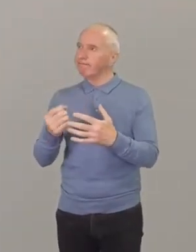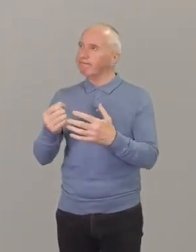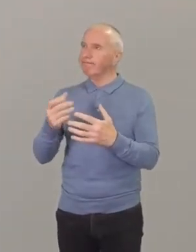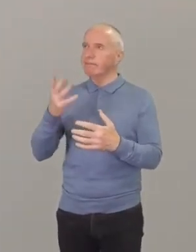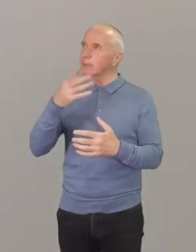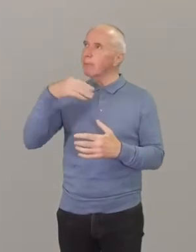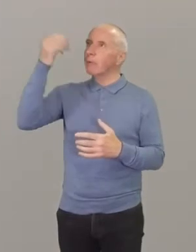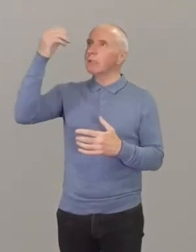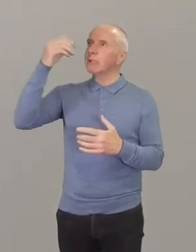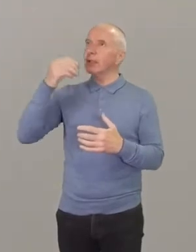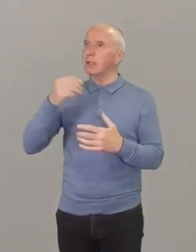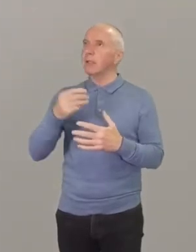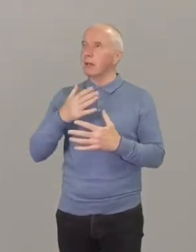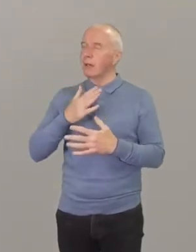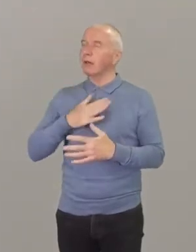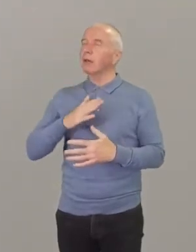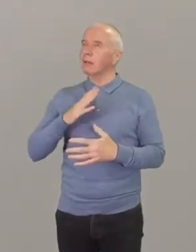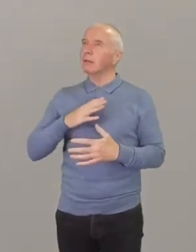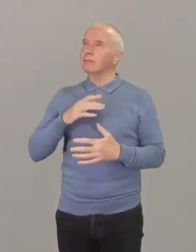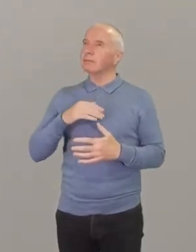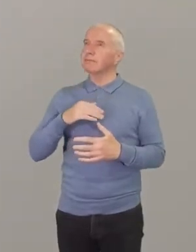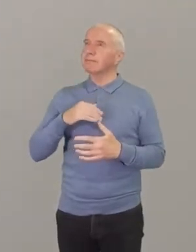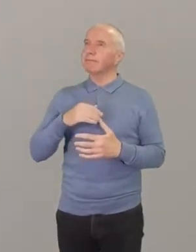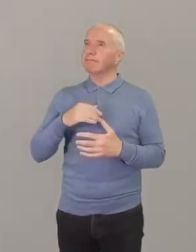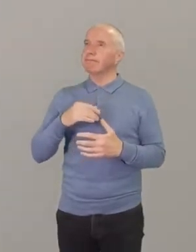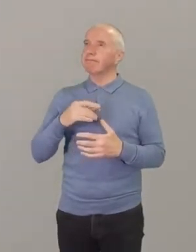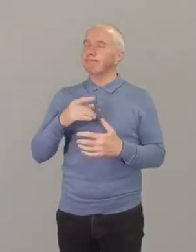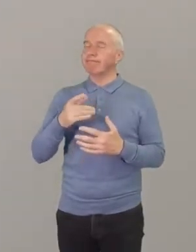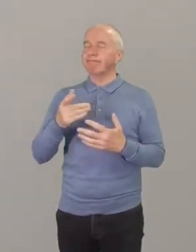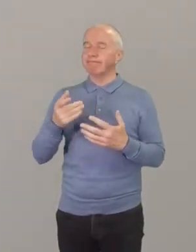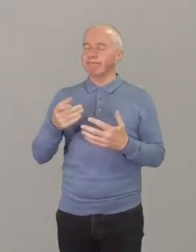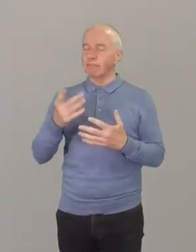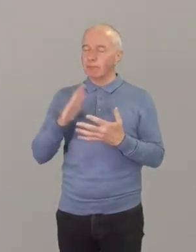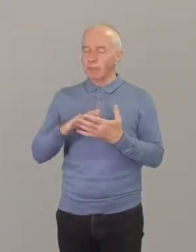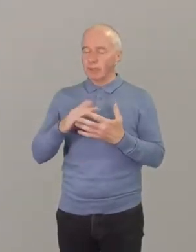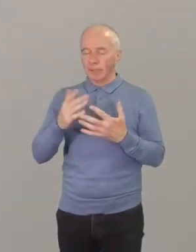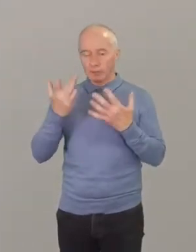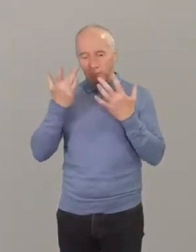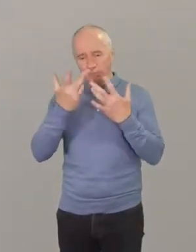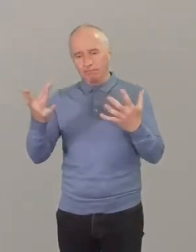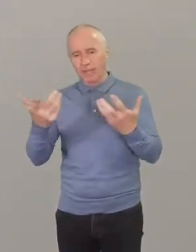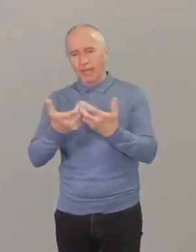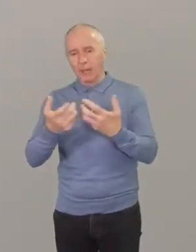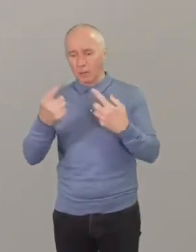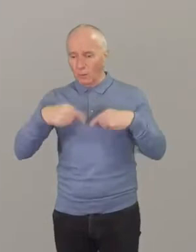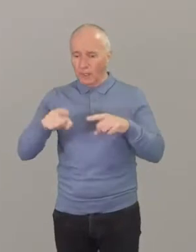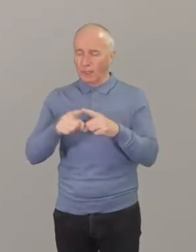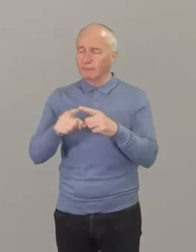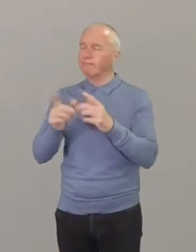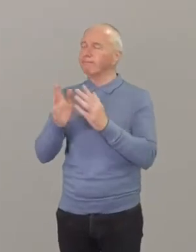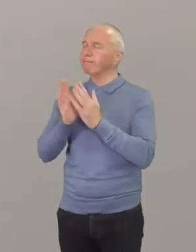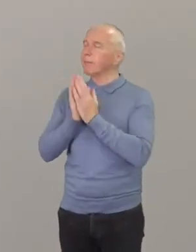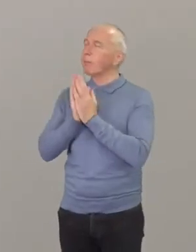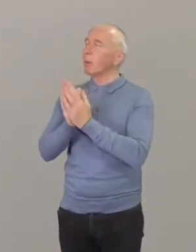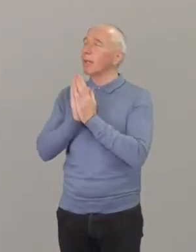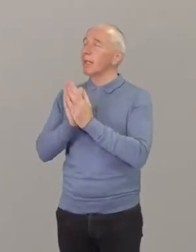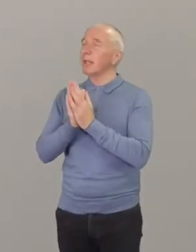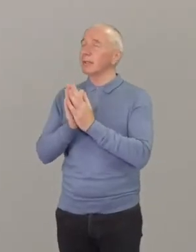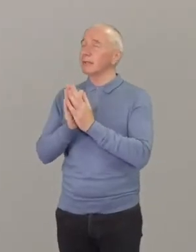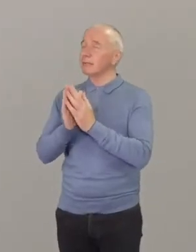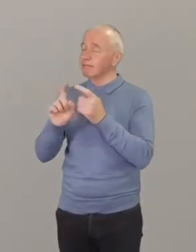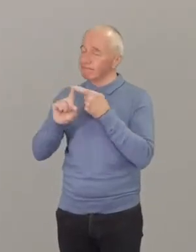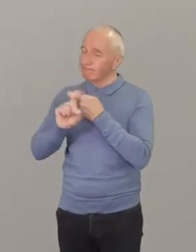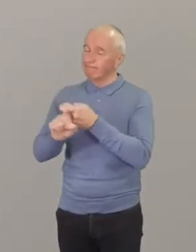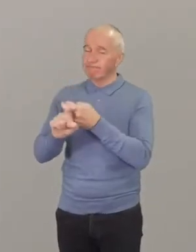mature and this has been demonstrated I think primarily in our desire to pray and our commitment to praying